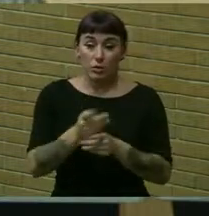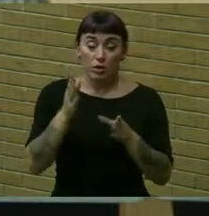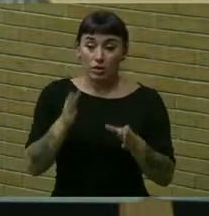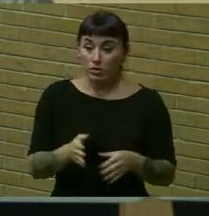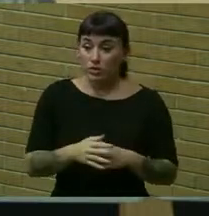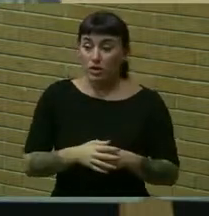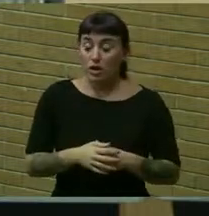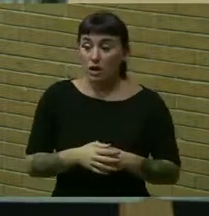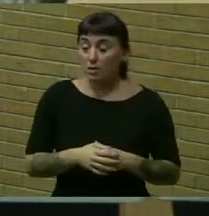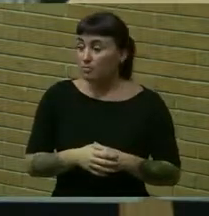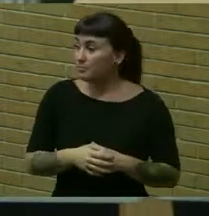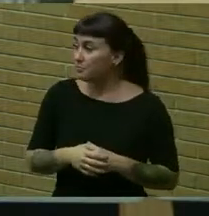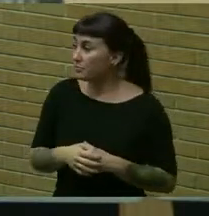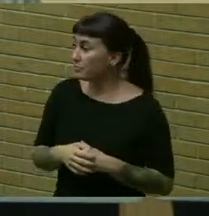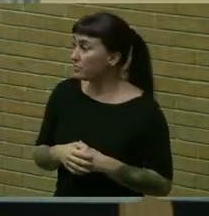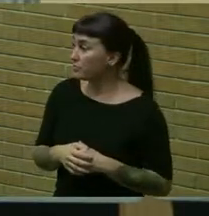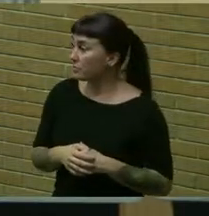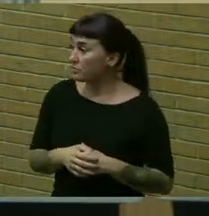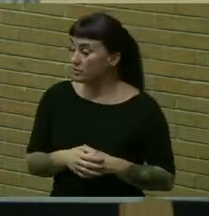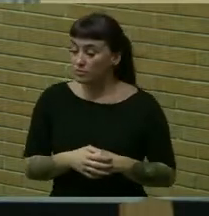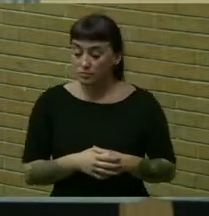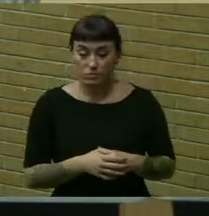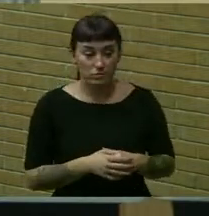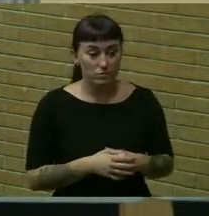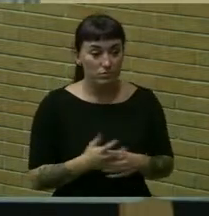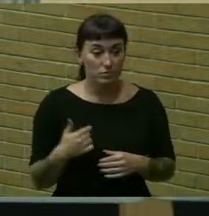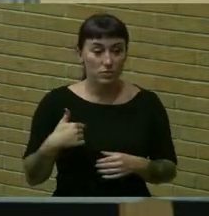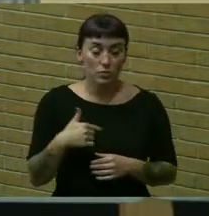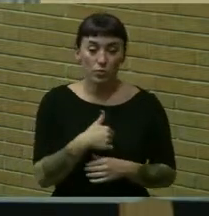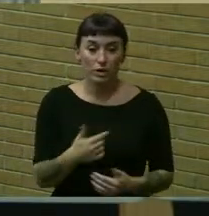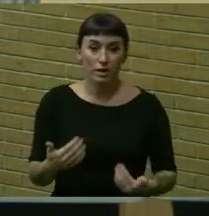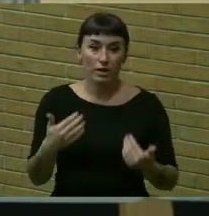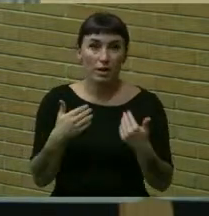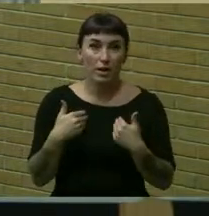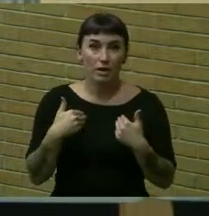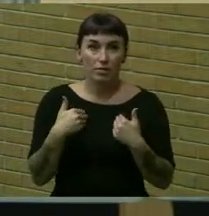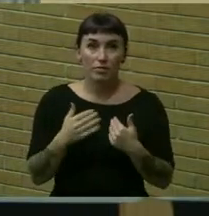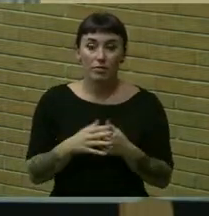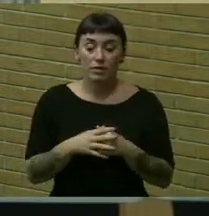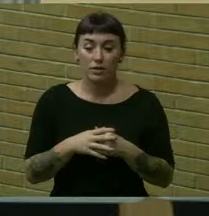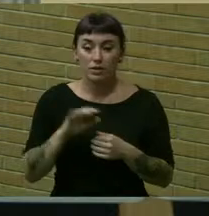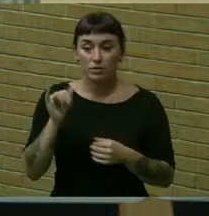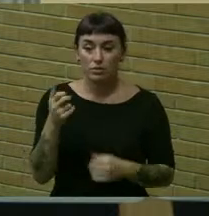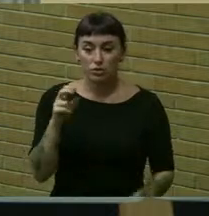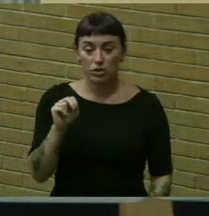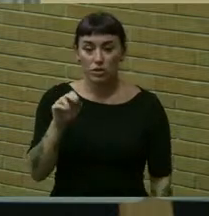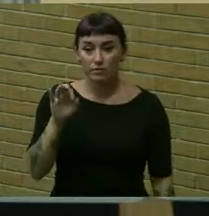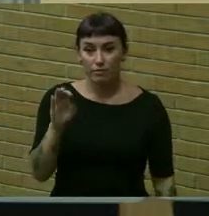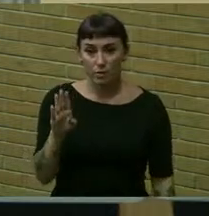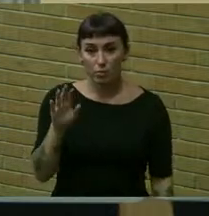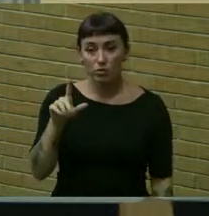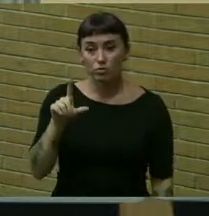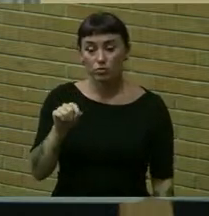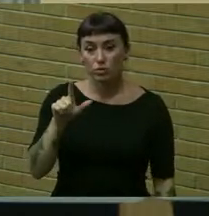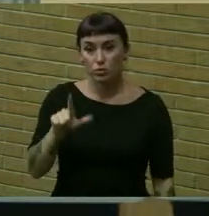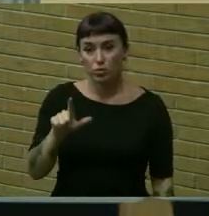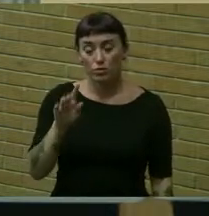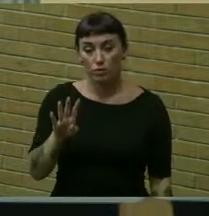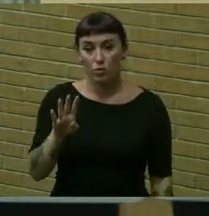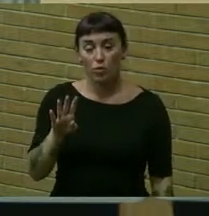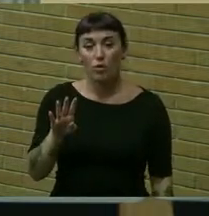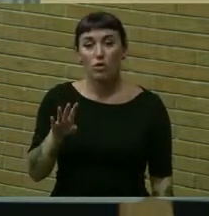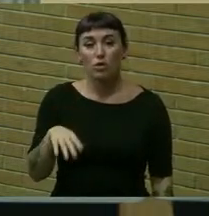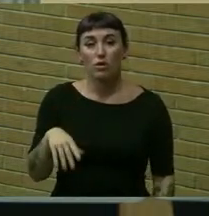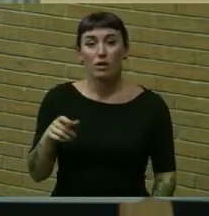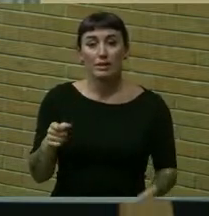um we have the um january and february 2024 expense